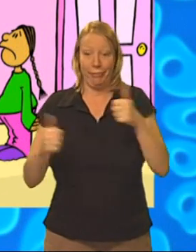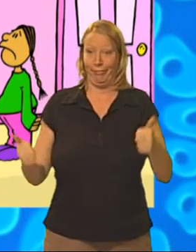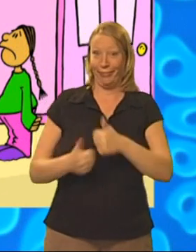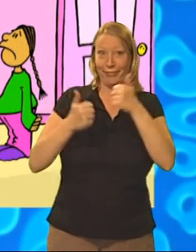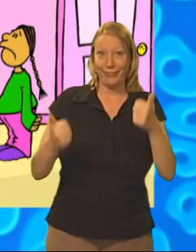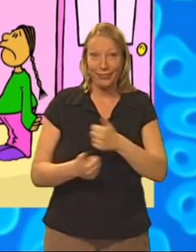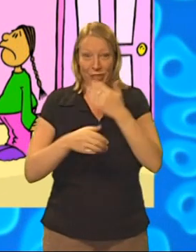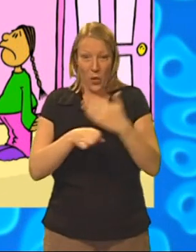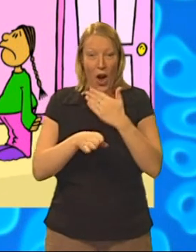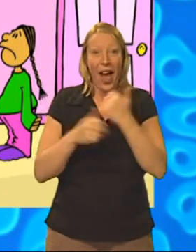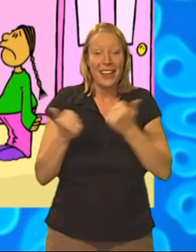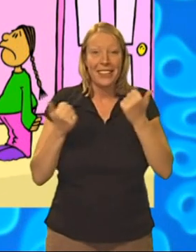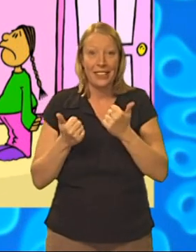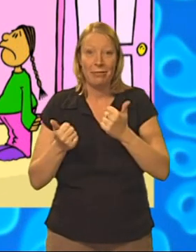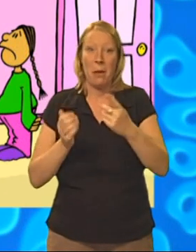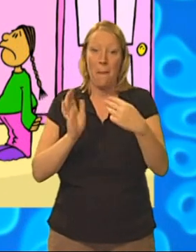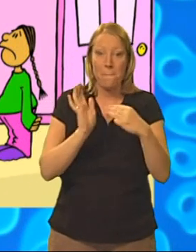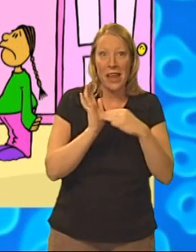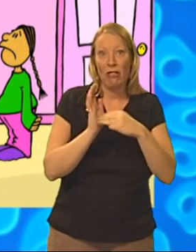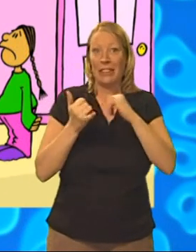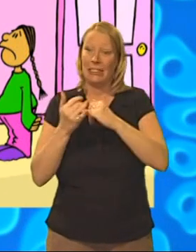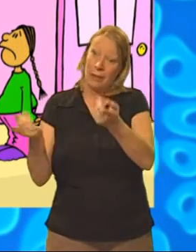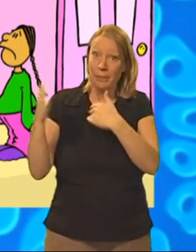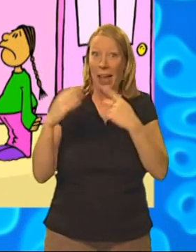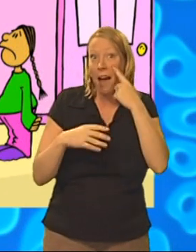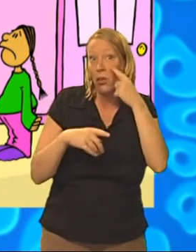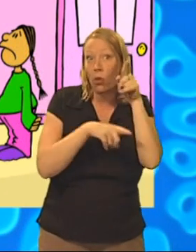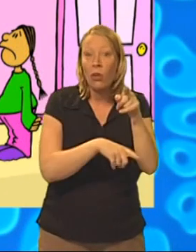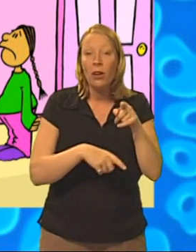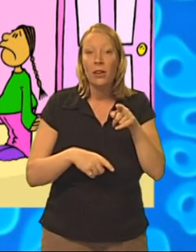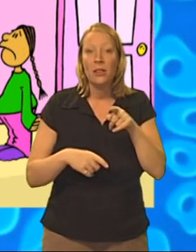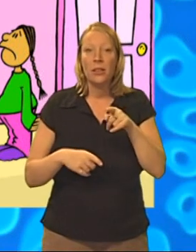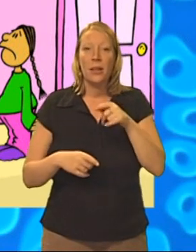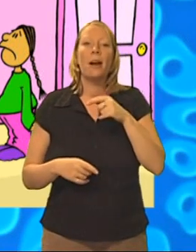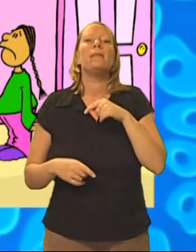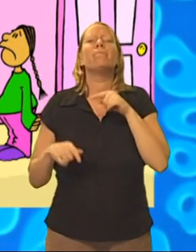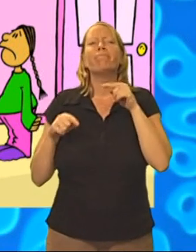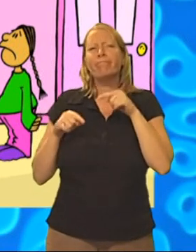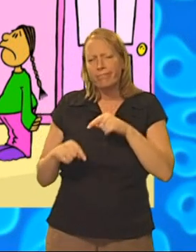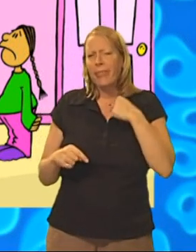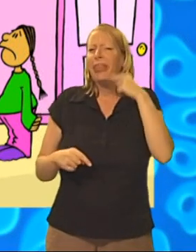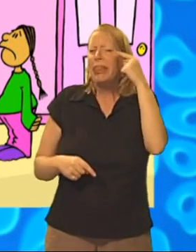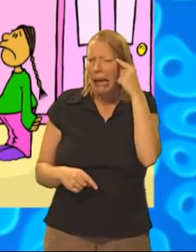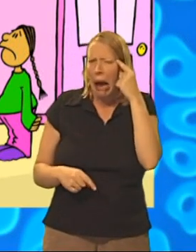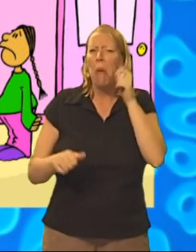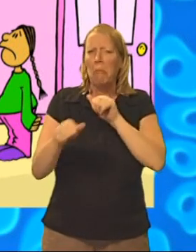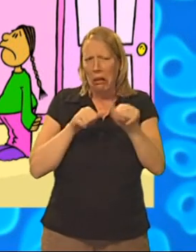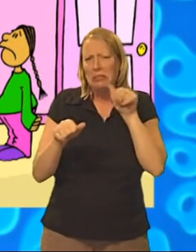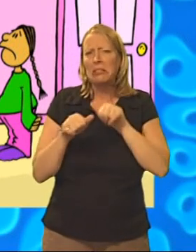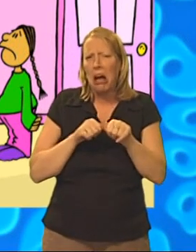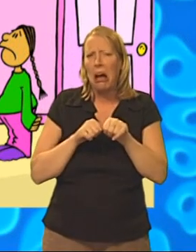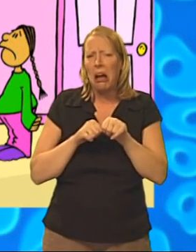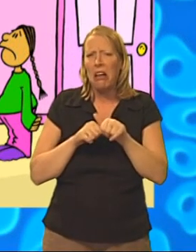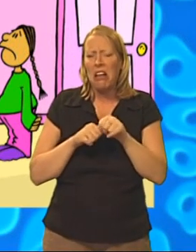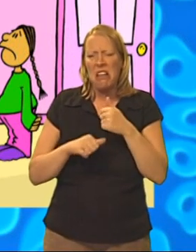finished his work. He called Mira and Sunita to come and see. I think this looks better, said